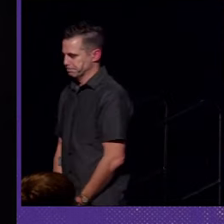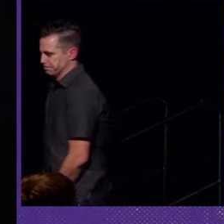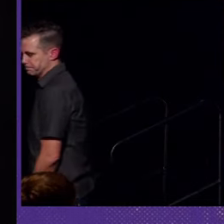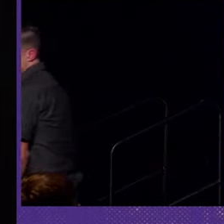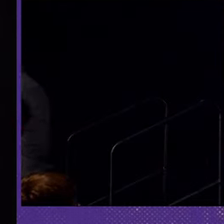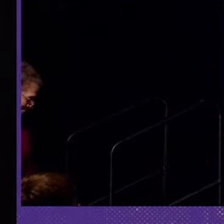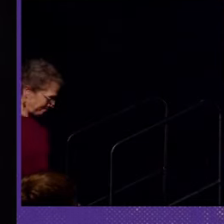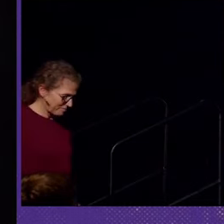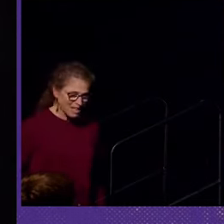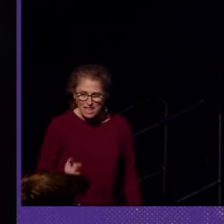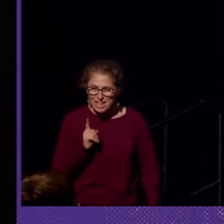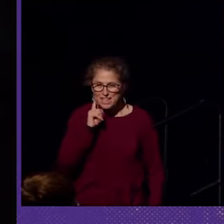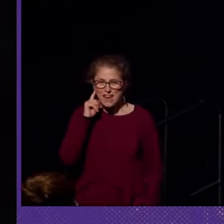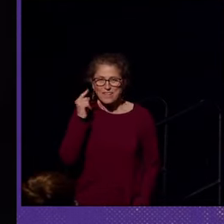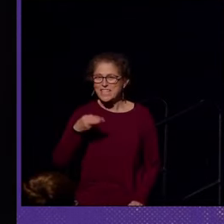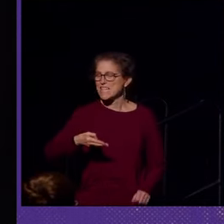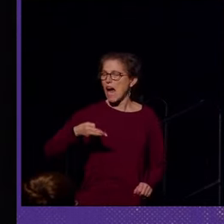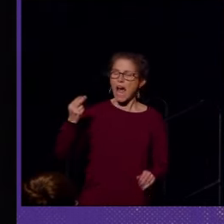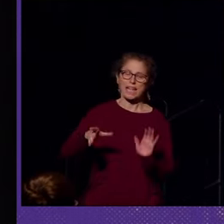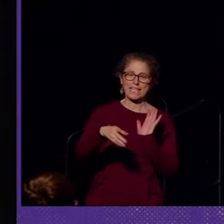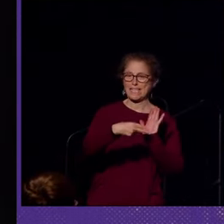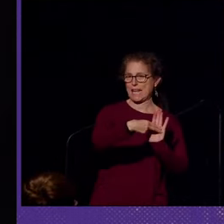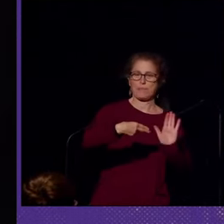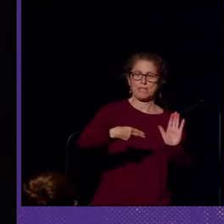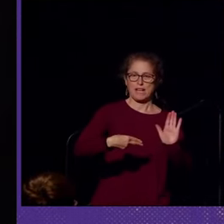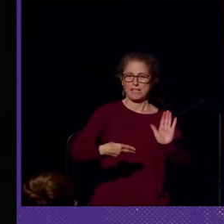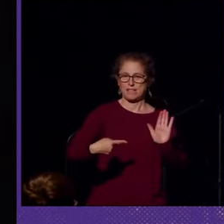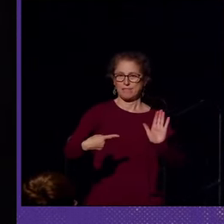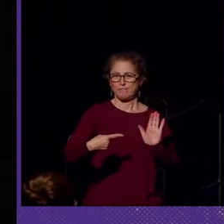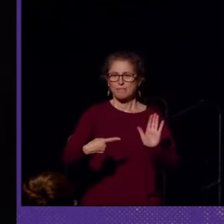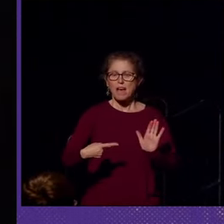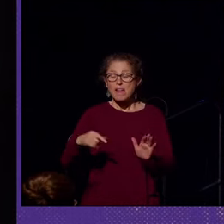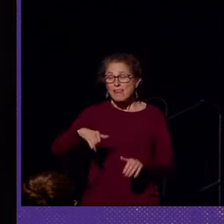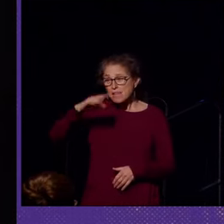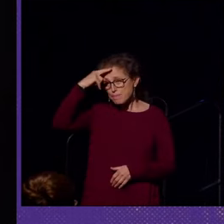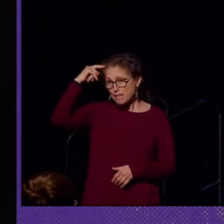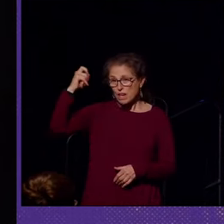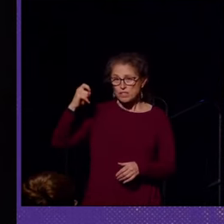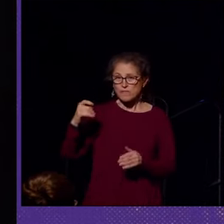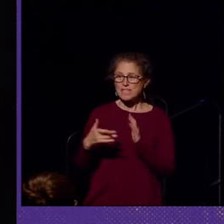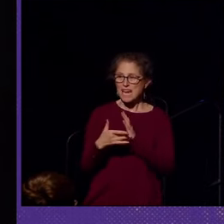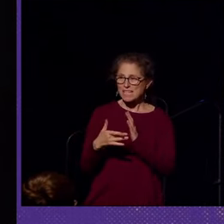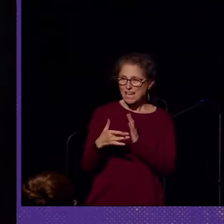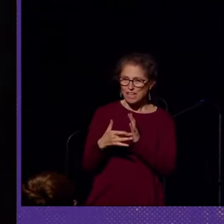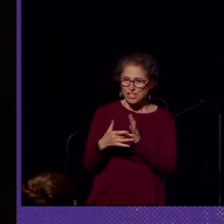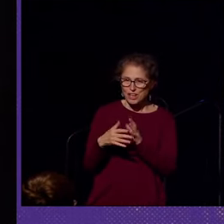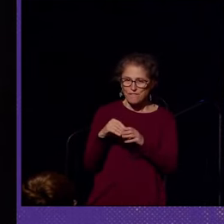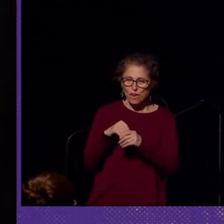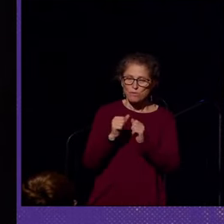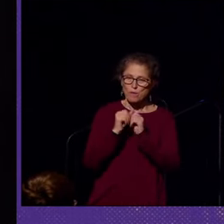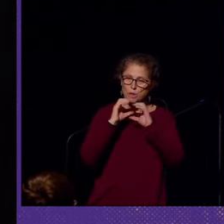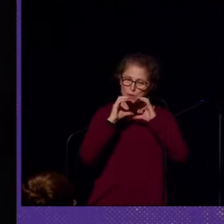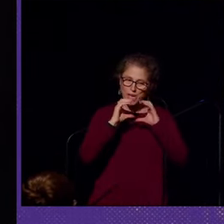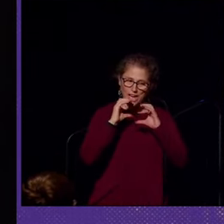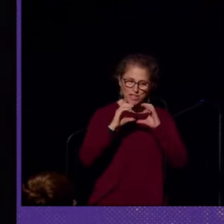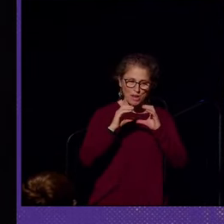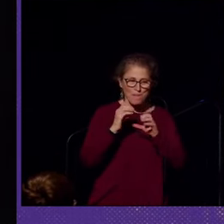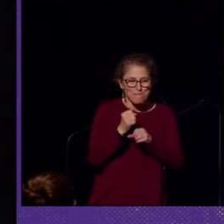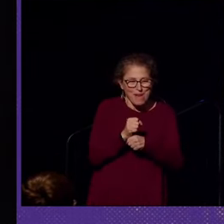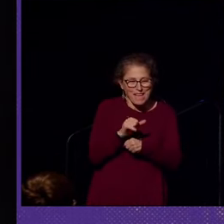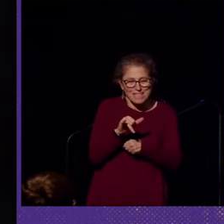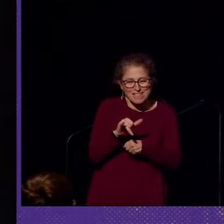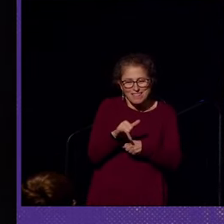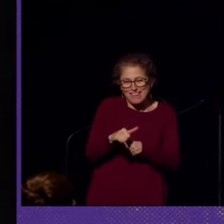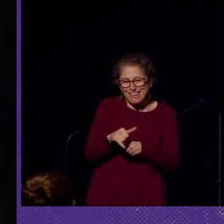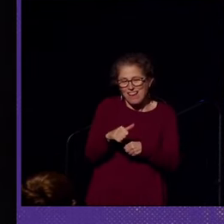Deafness is highly stigmatized. Perhaps because its technology and modes of communication makes this